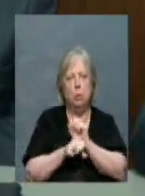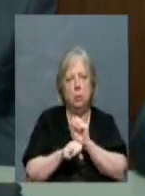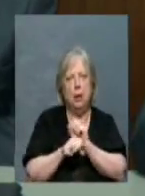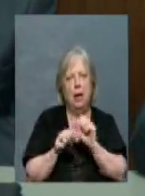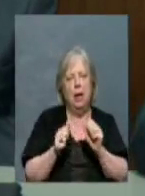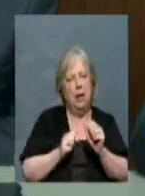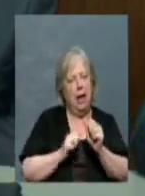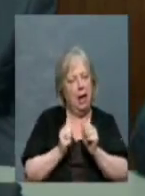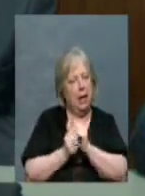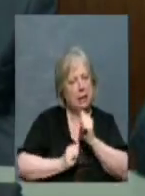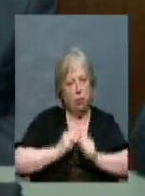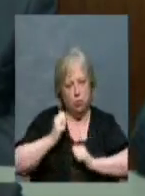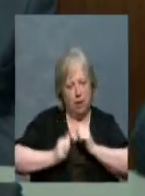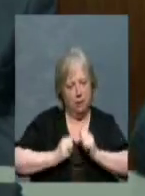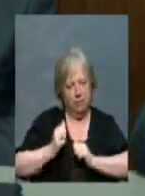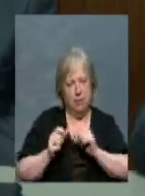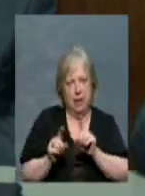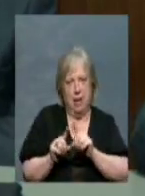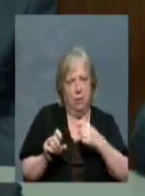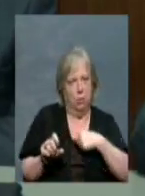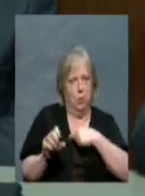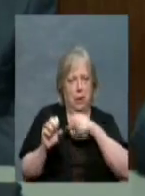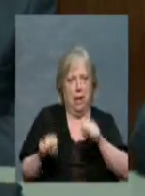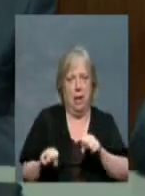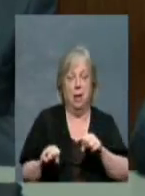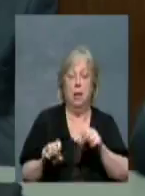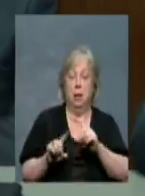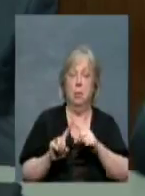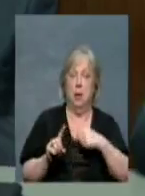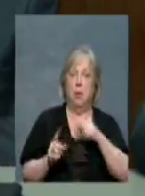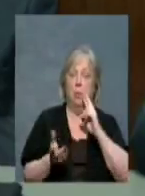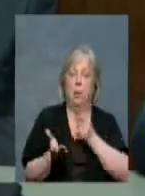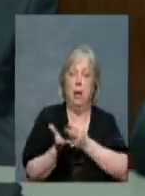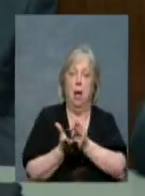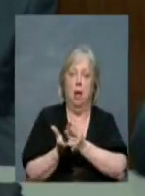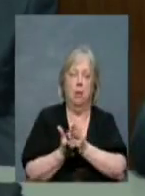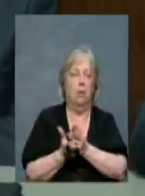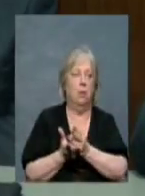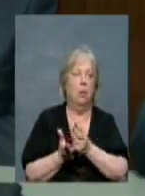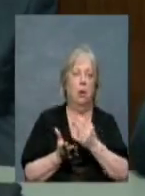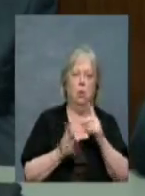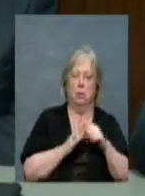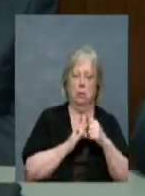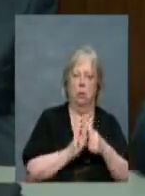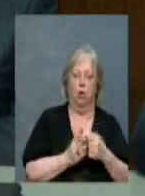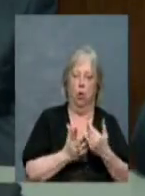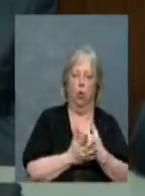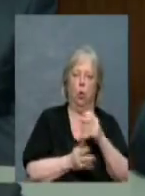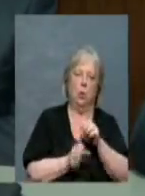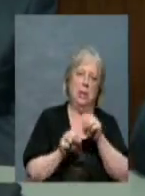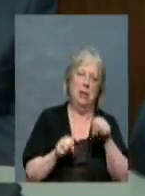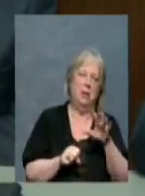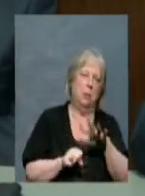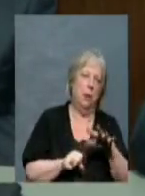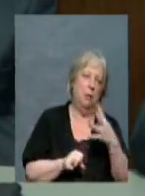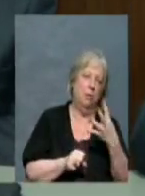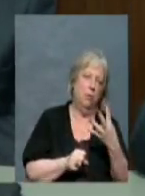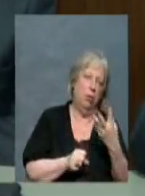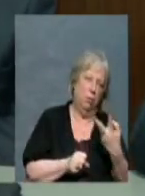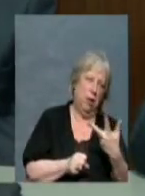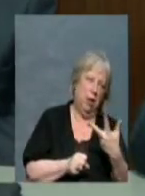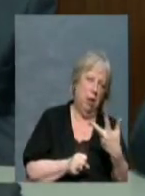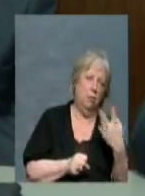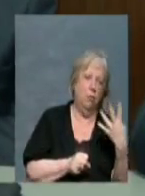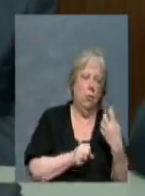honest, these are, you know, we put in a new system probably three or four years ago because what was